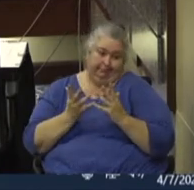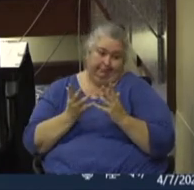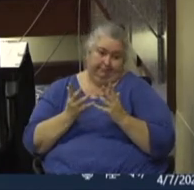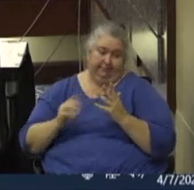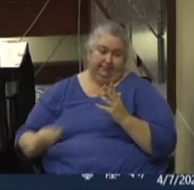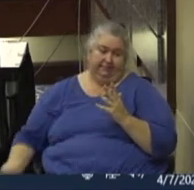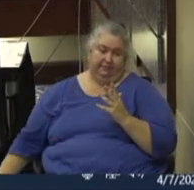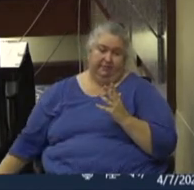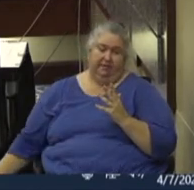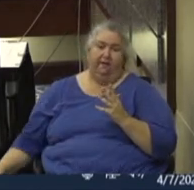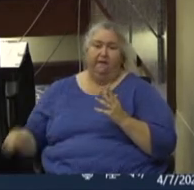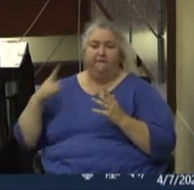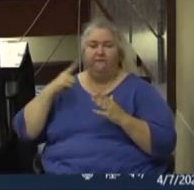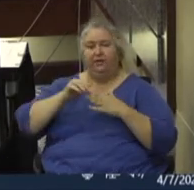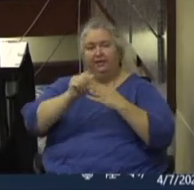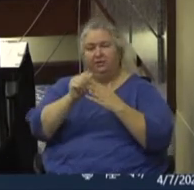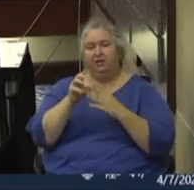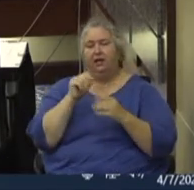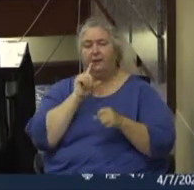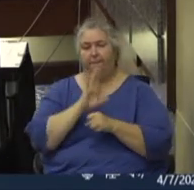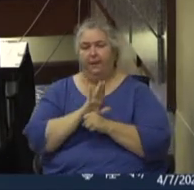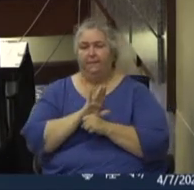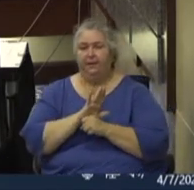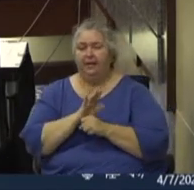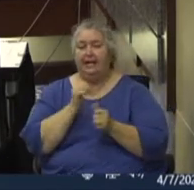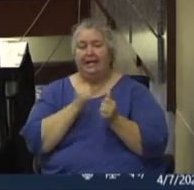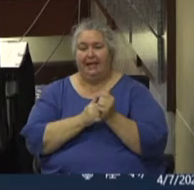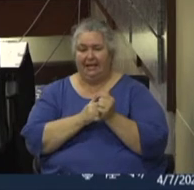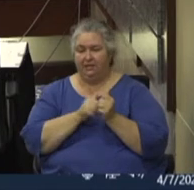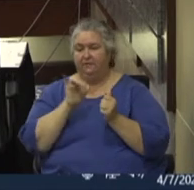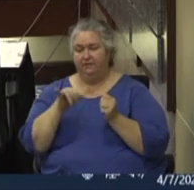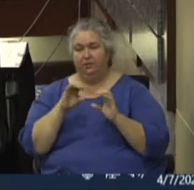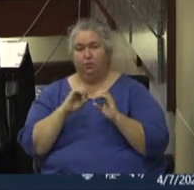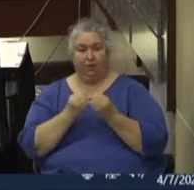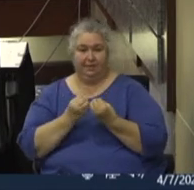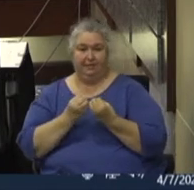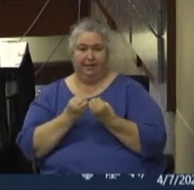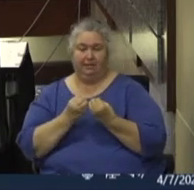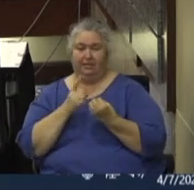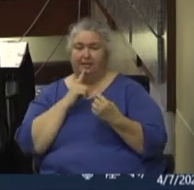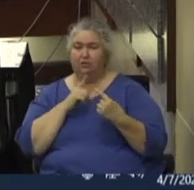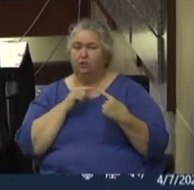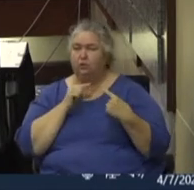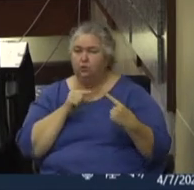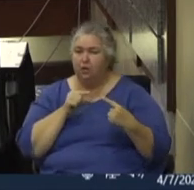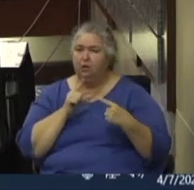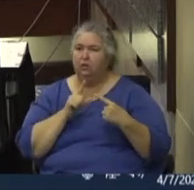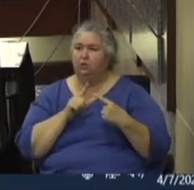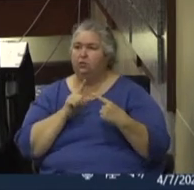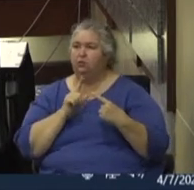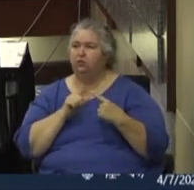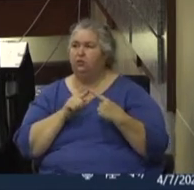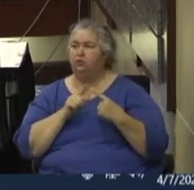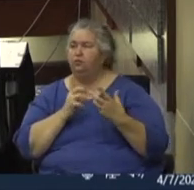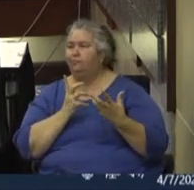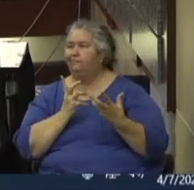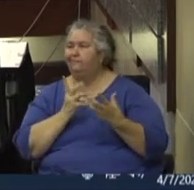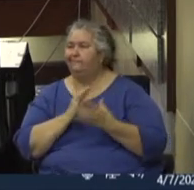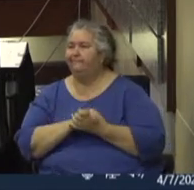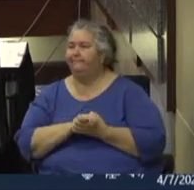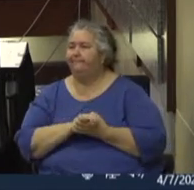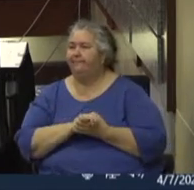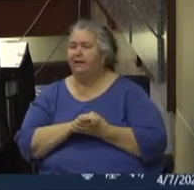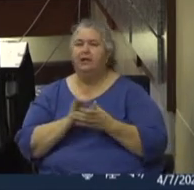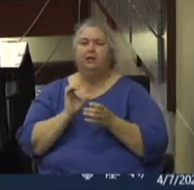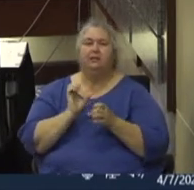terms of leadership and commitment. Each, each of these organizations is struggling to read out their processes, uh, to make